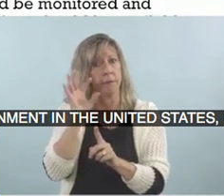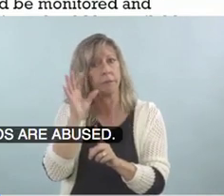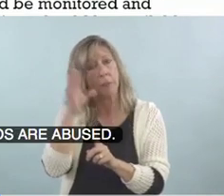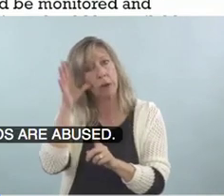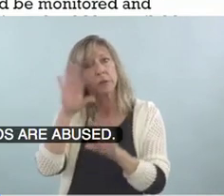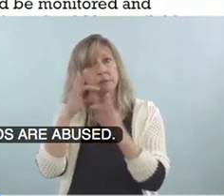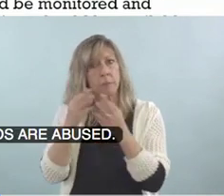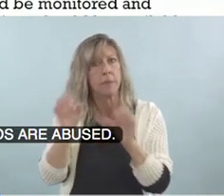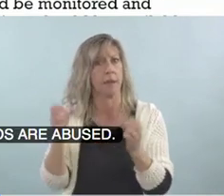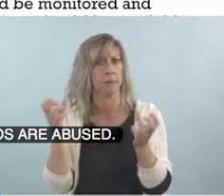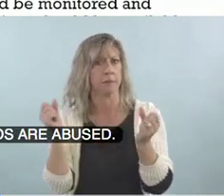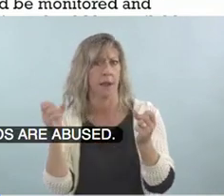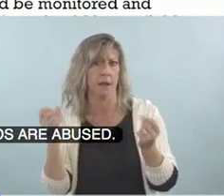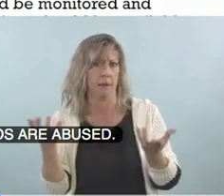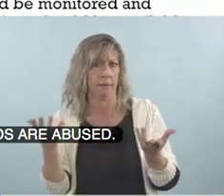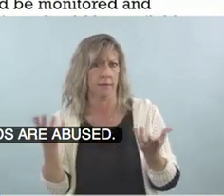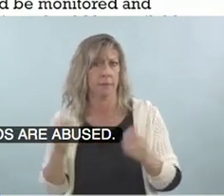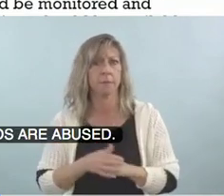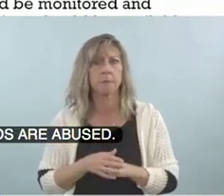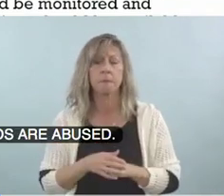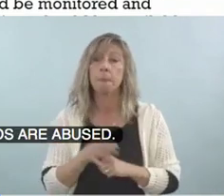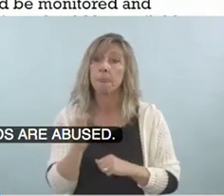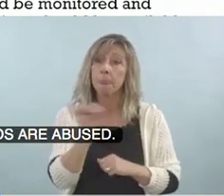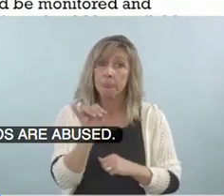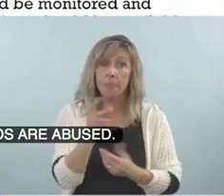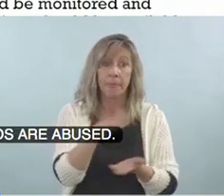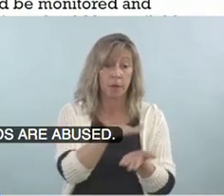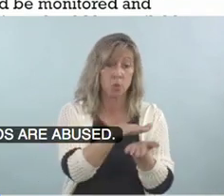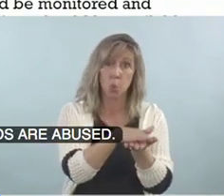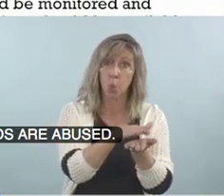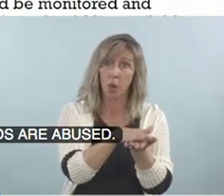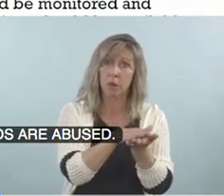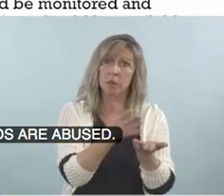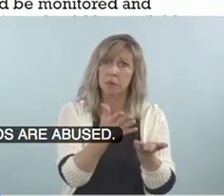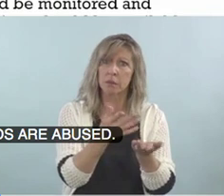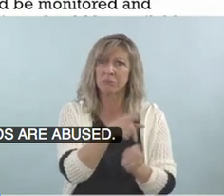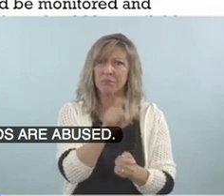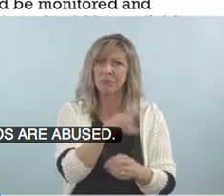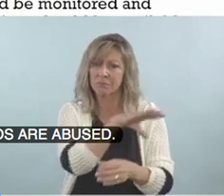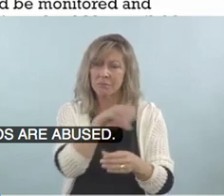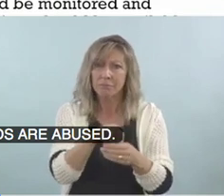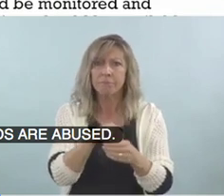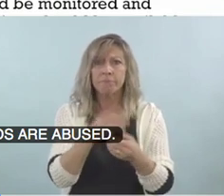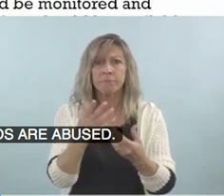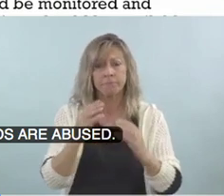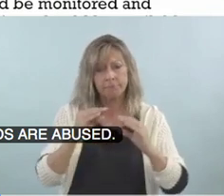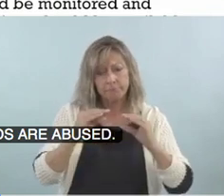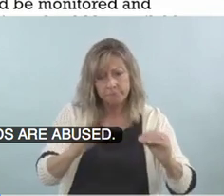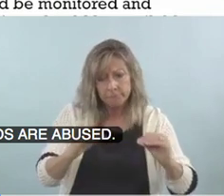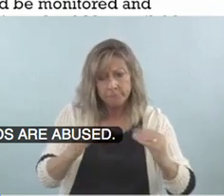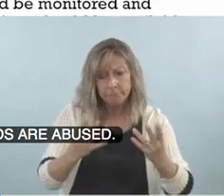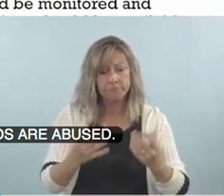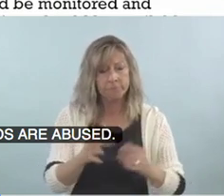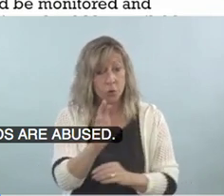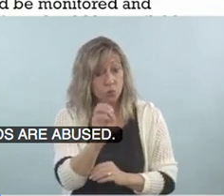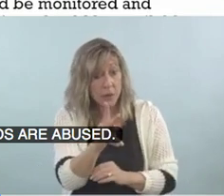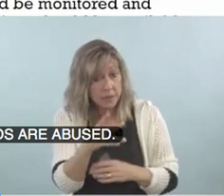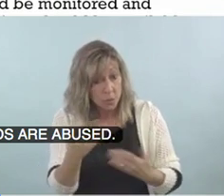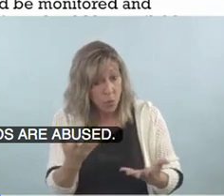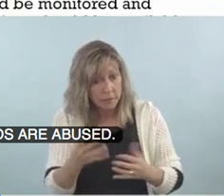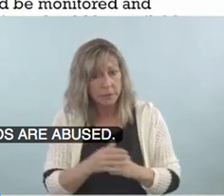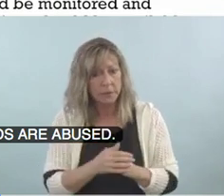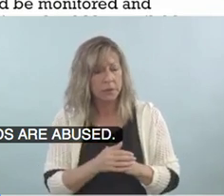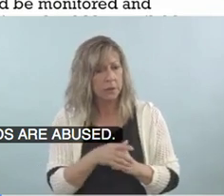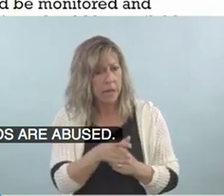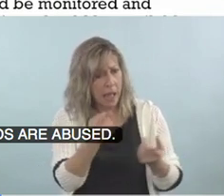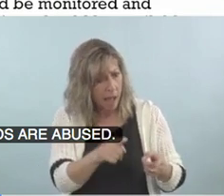Um, also, you know, schools should be part of the system, educating children on risk, on reporting and